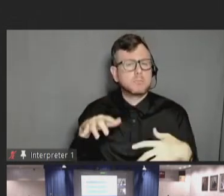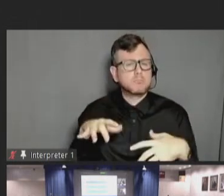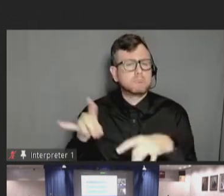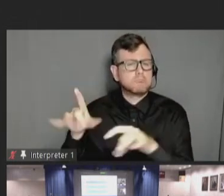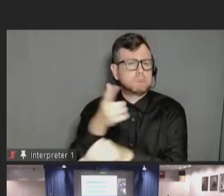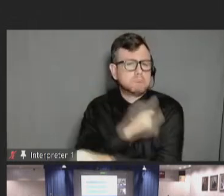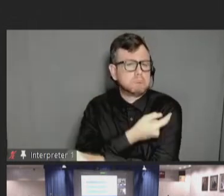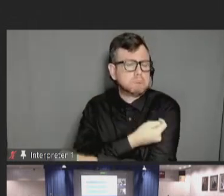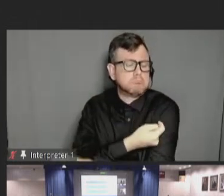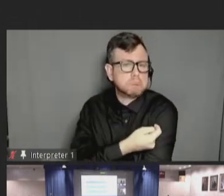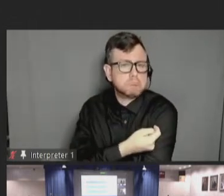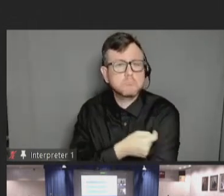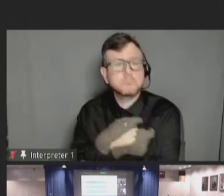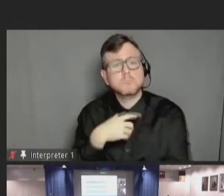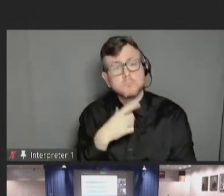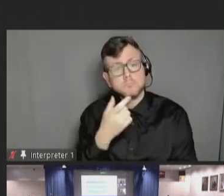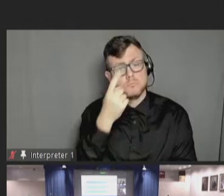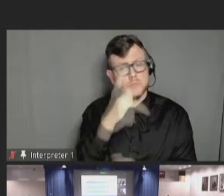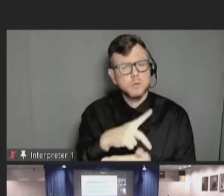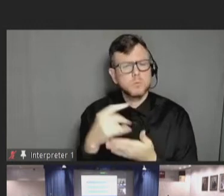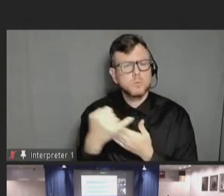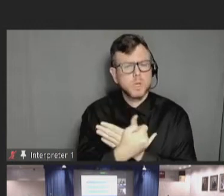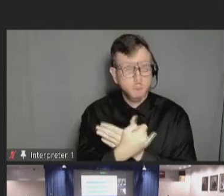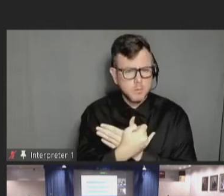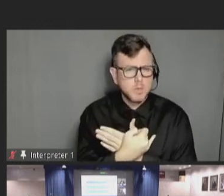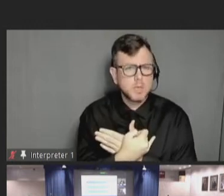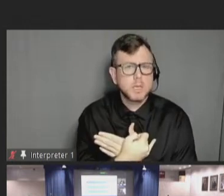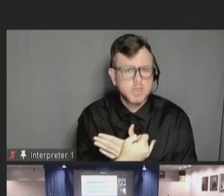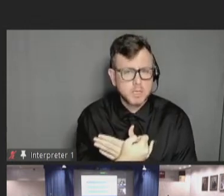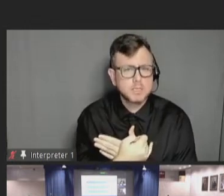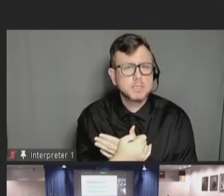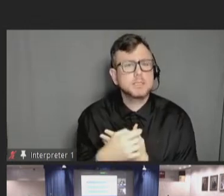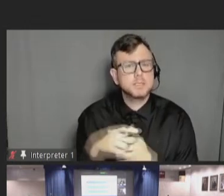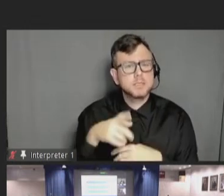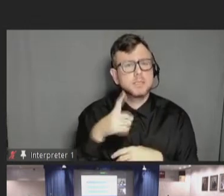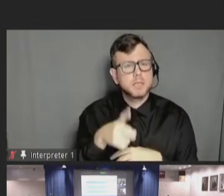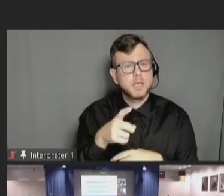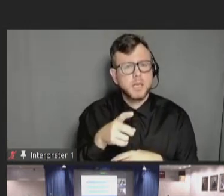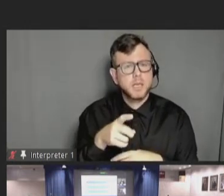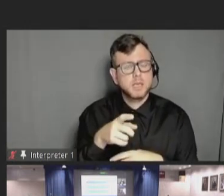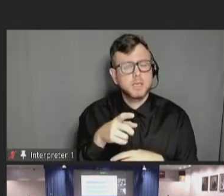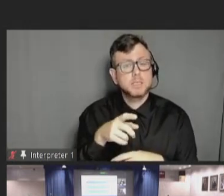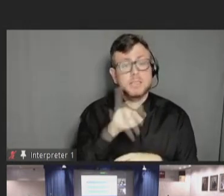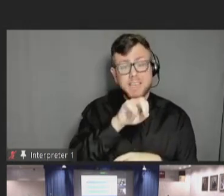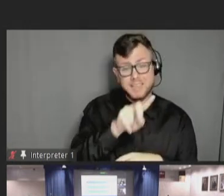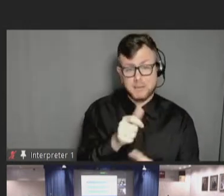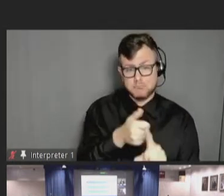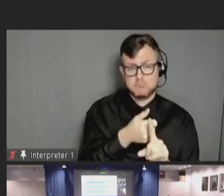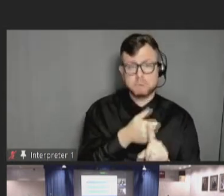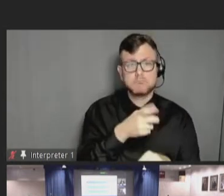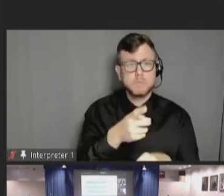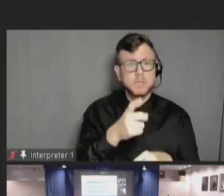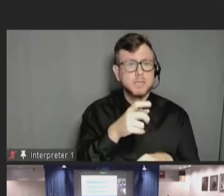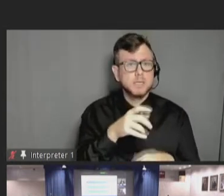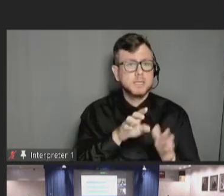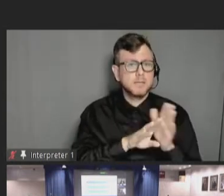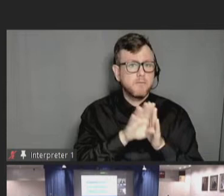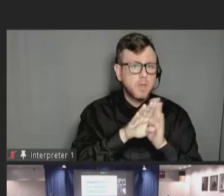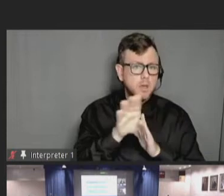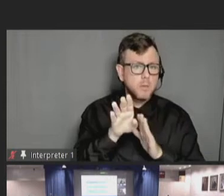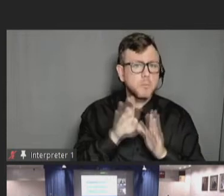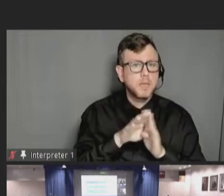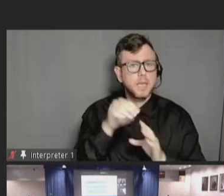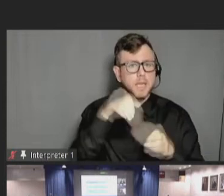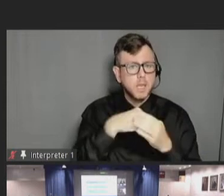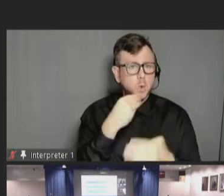that these some of these projects may be replicable elsewhere. So Indiana developed is developing and implementing an in